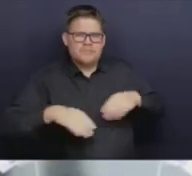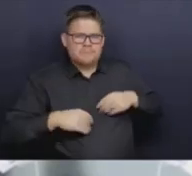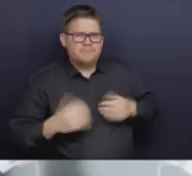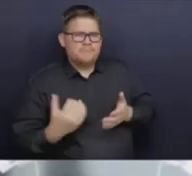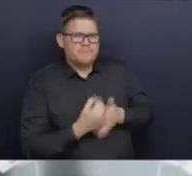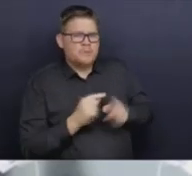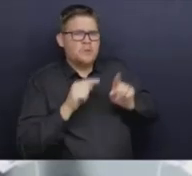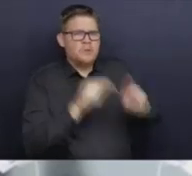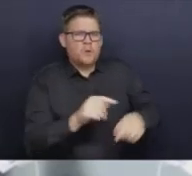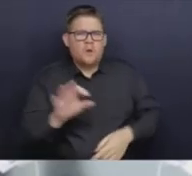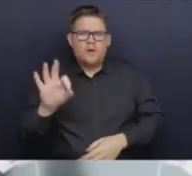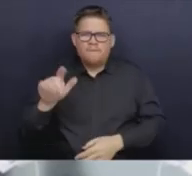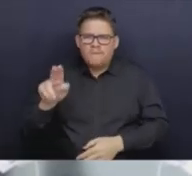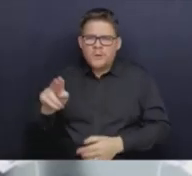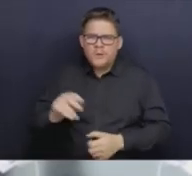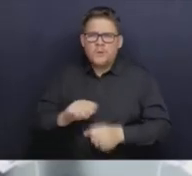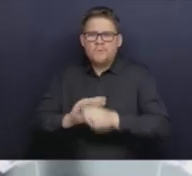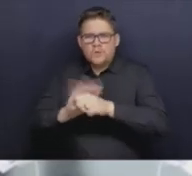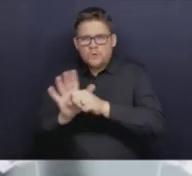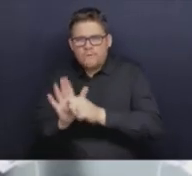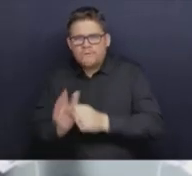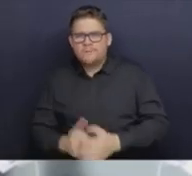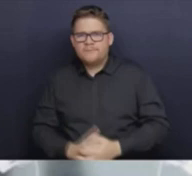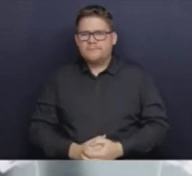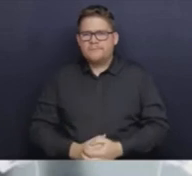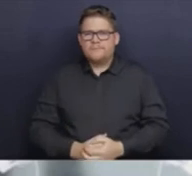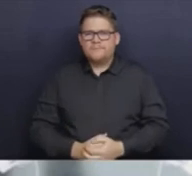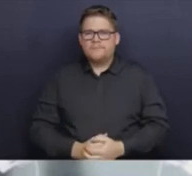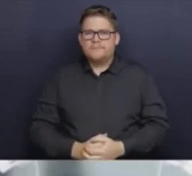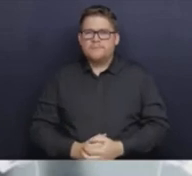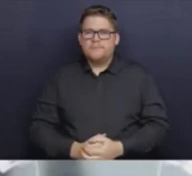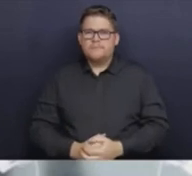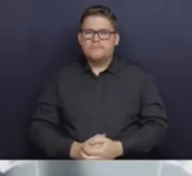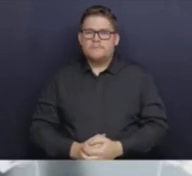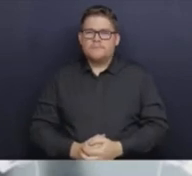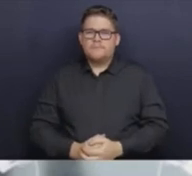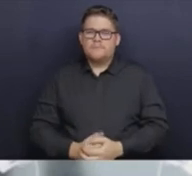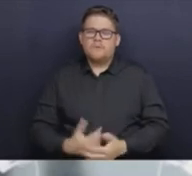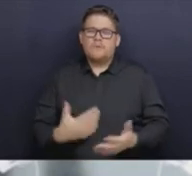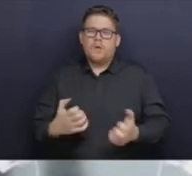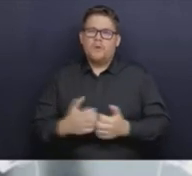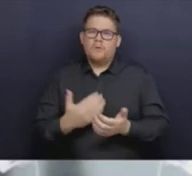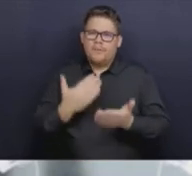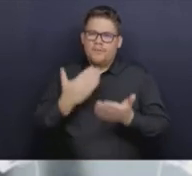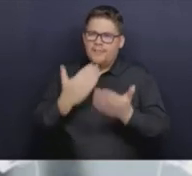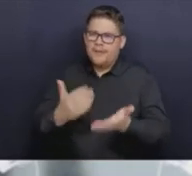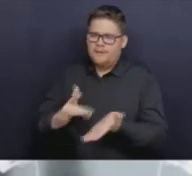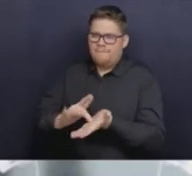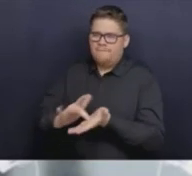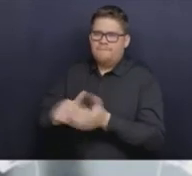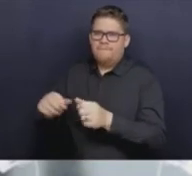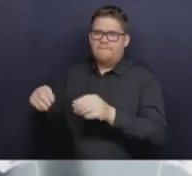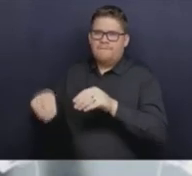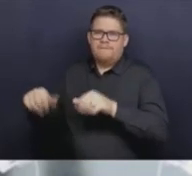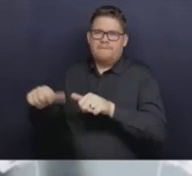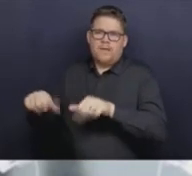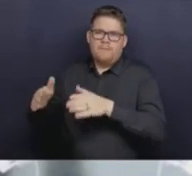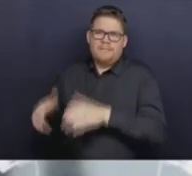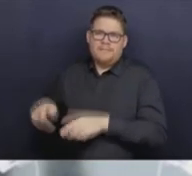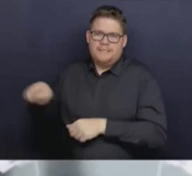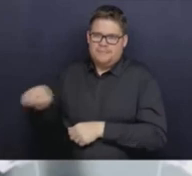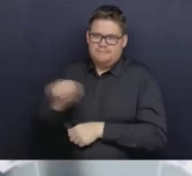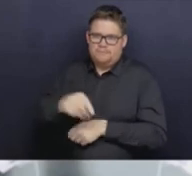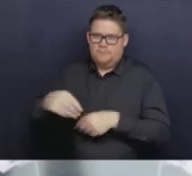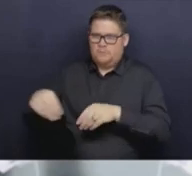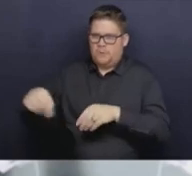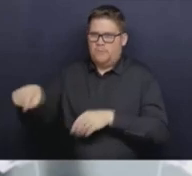COVID-19. But I want to particularly recognize the role of pharmacy in our fall campaigns as they've completed 2